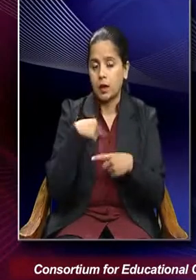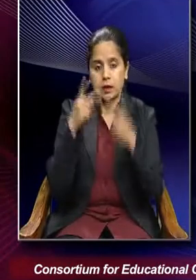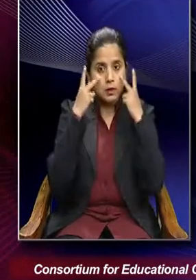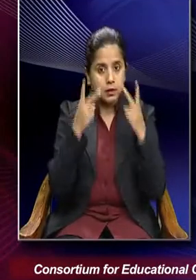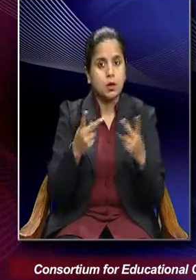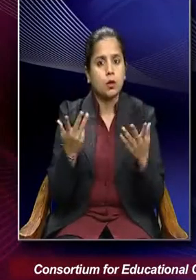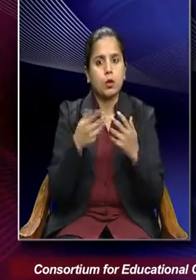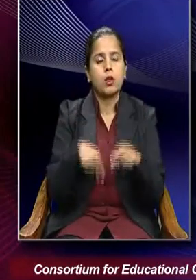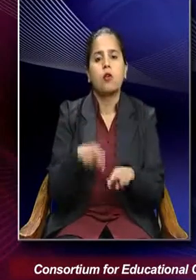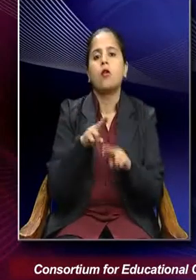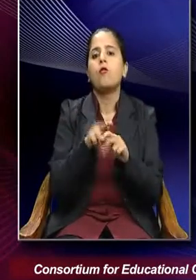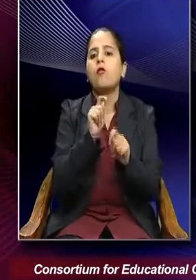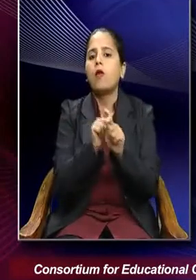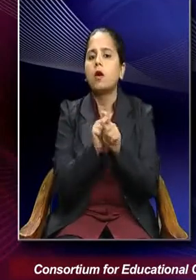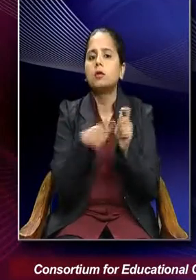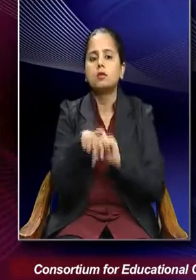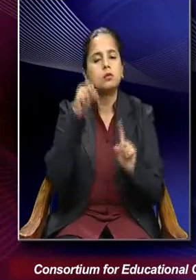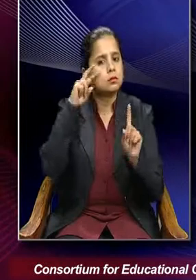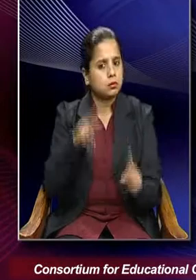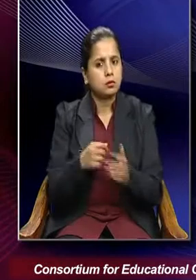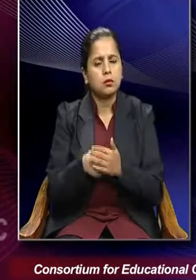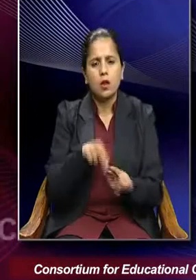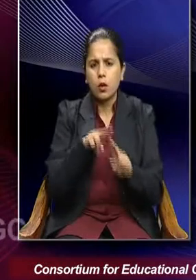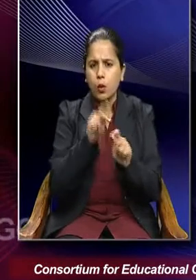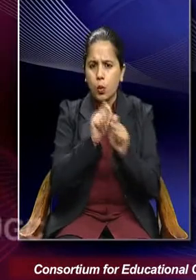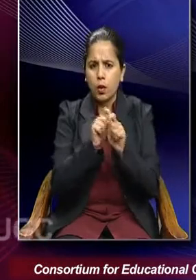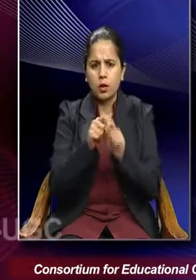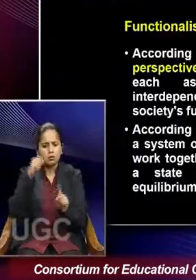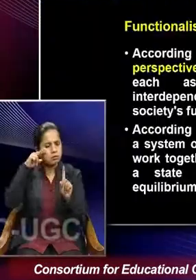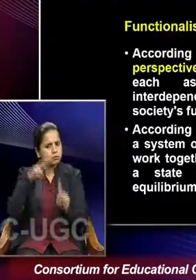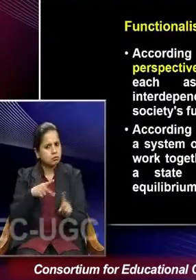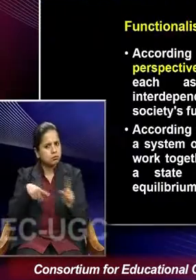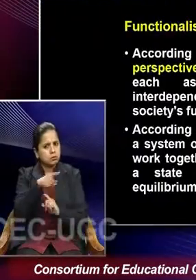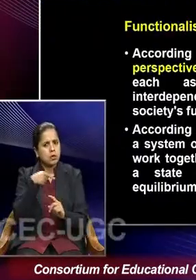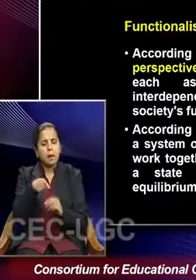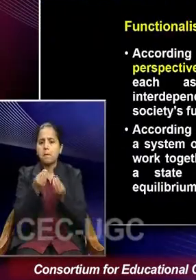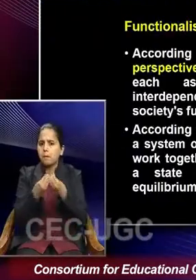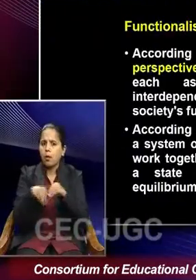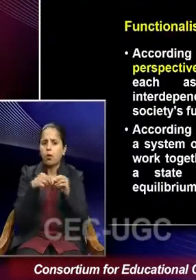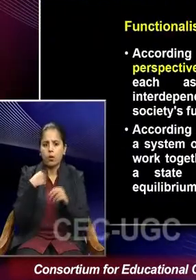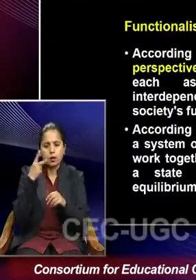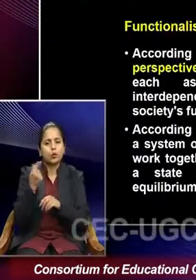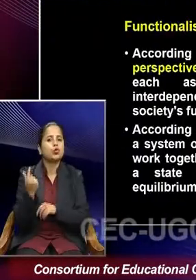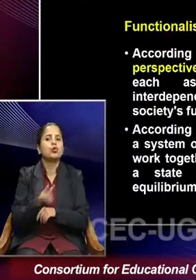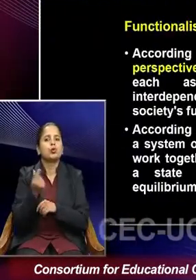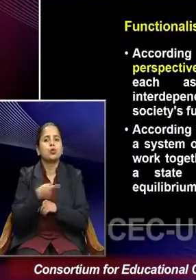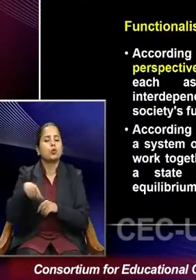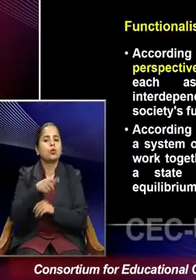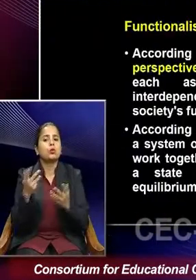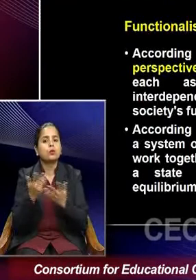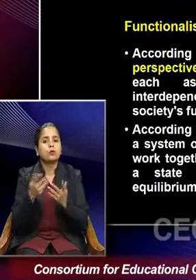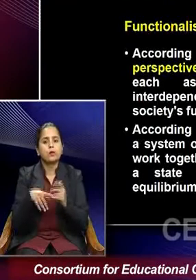is functionalist perspective. Now this functionalist perspective was more or less used by the